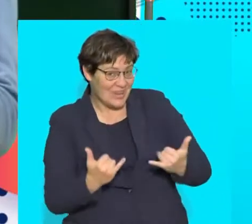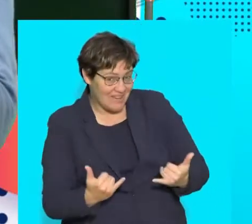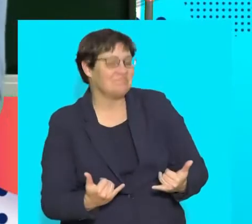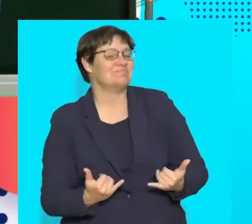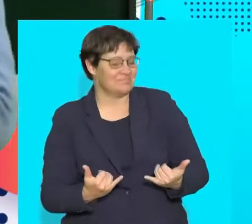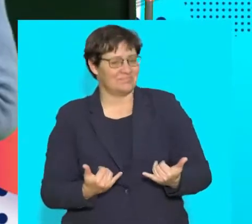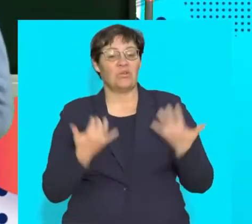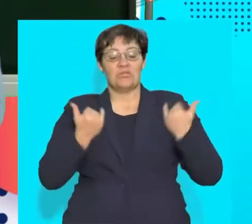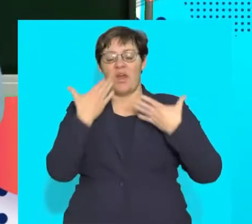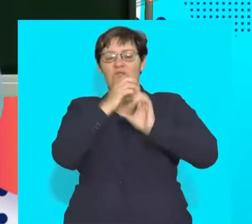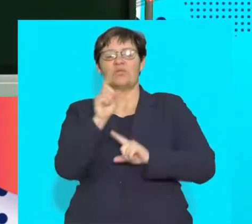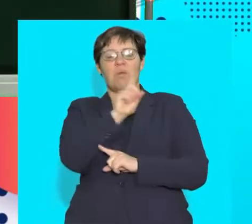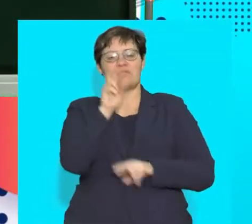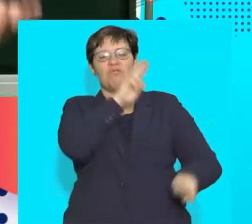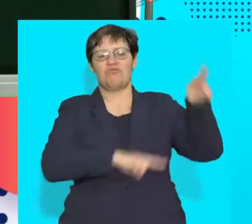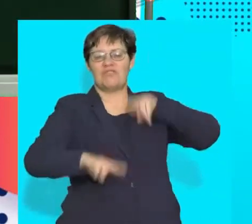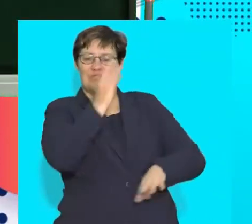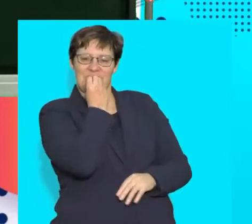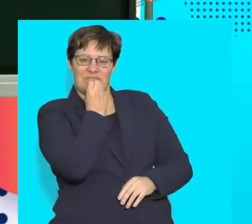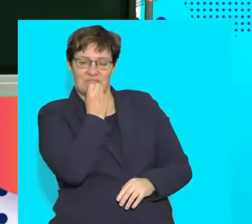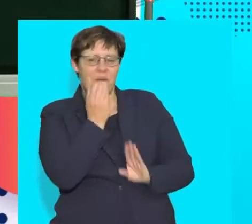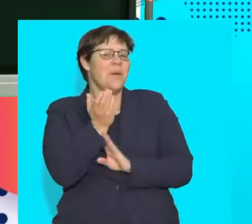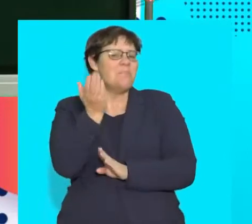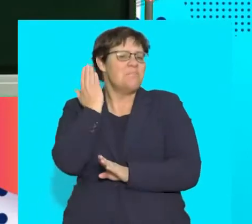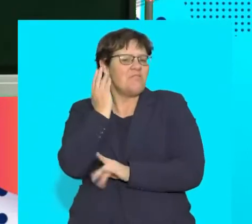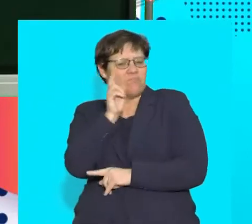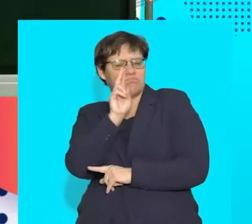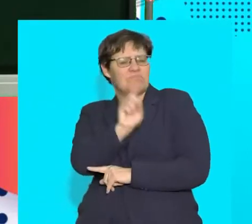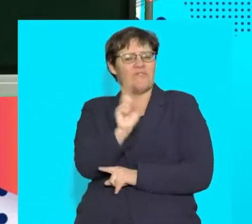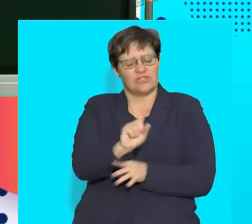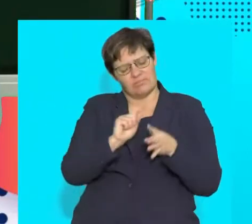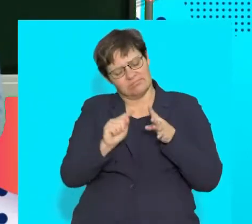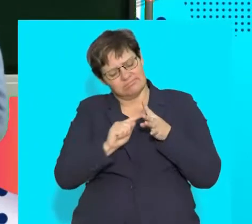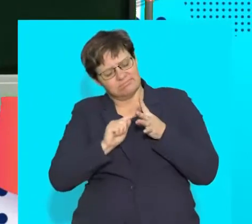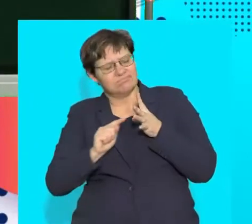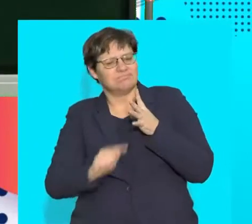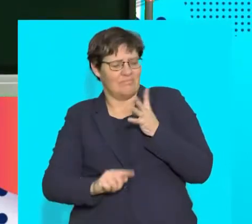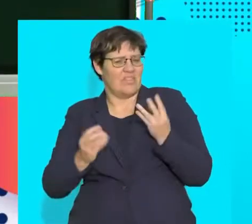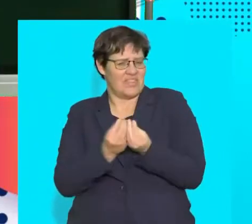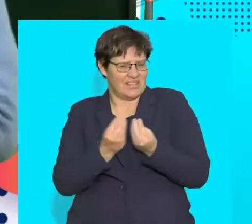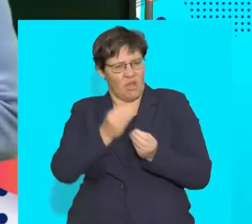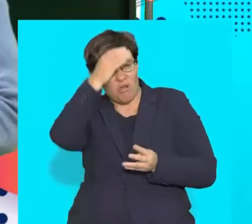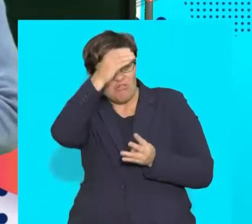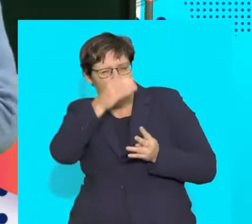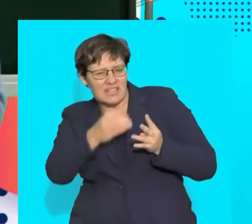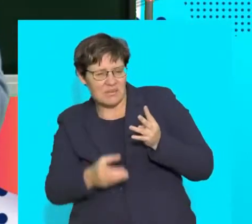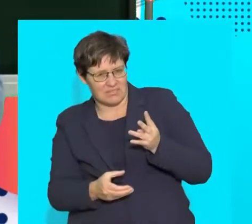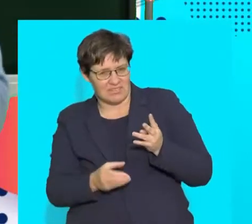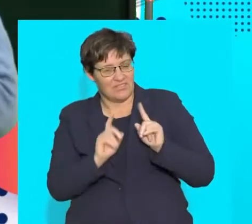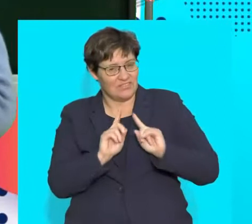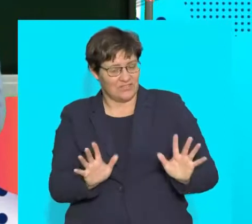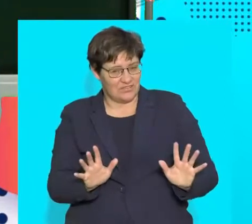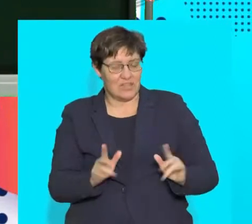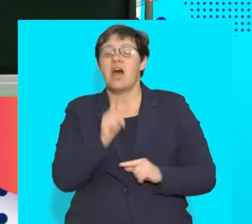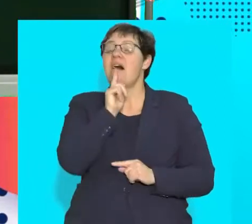revision of nutrition. We've spent some time in the past looking at the various little components and concepts in nutrition. In our